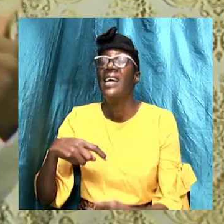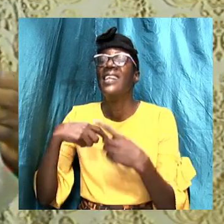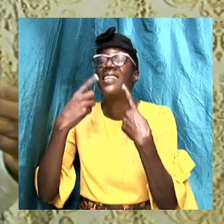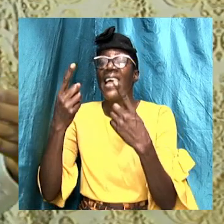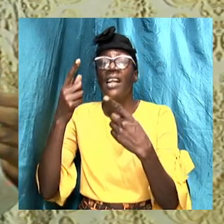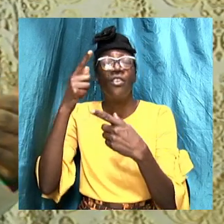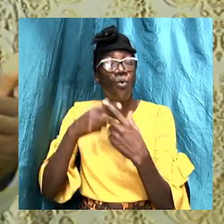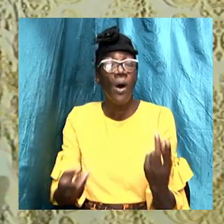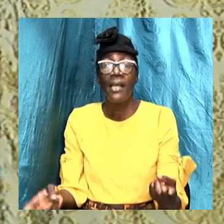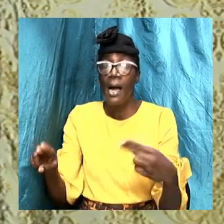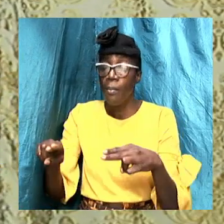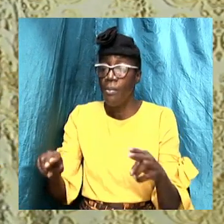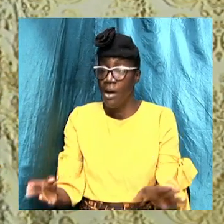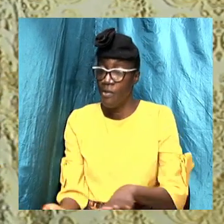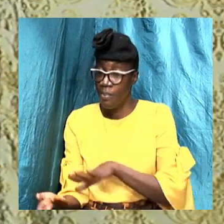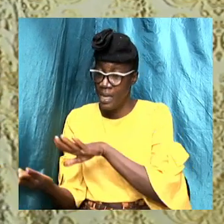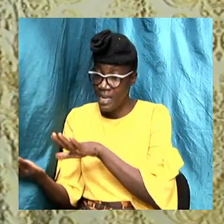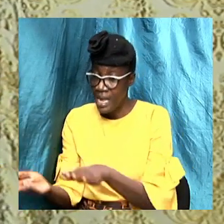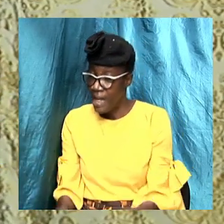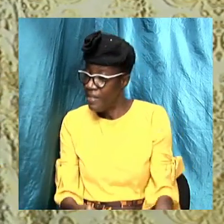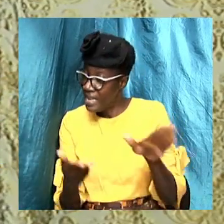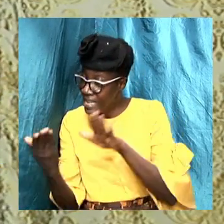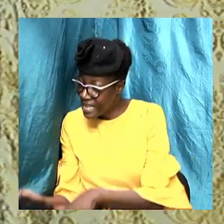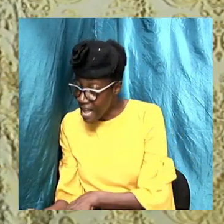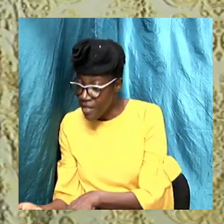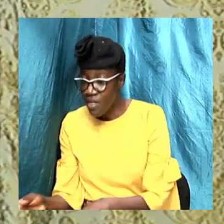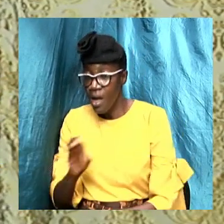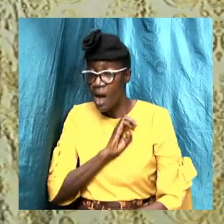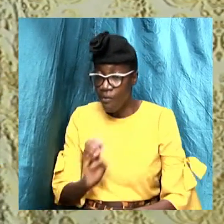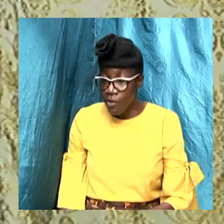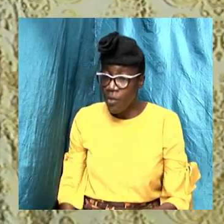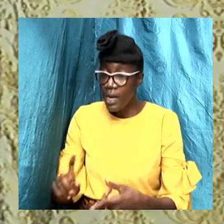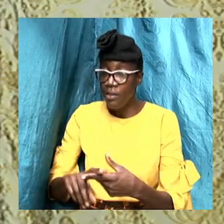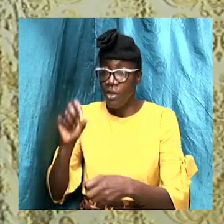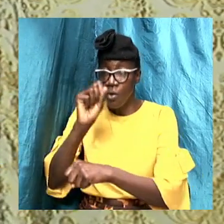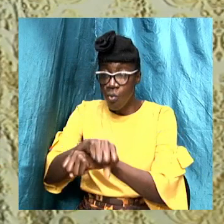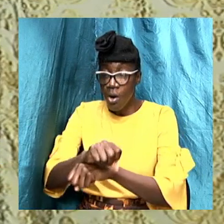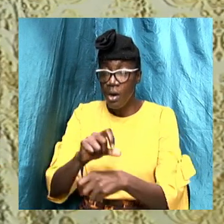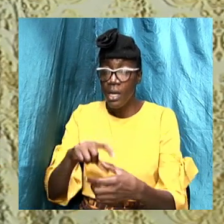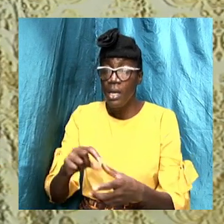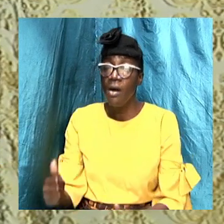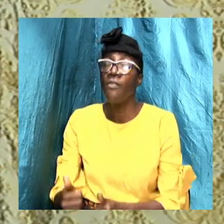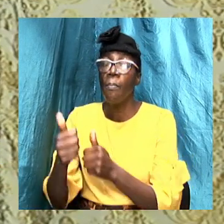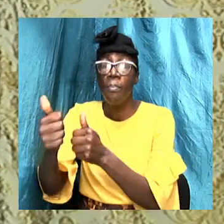from the death of Christ and the working of the apostles